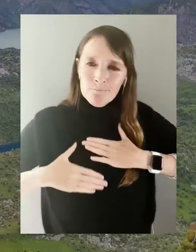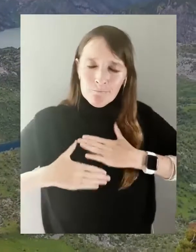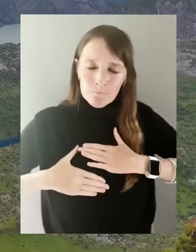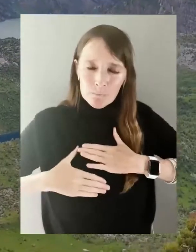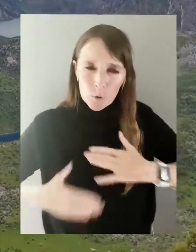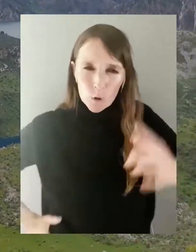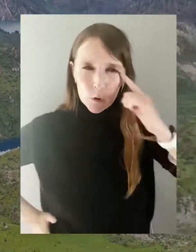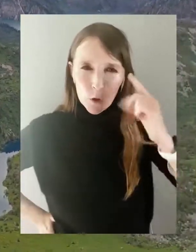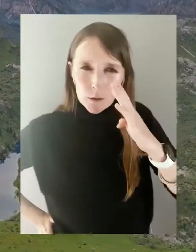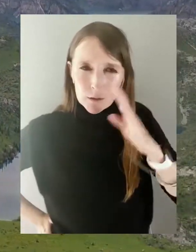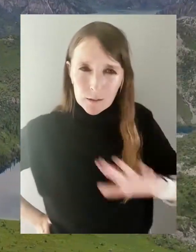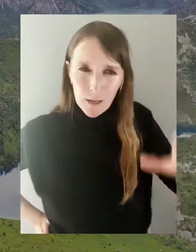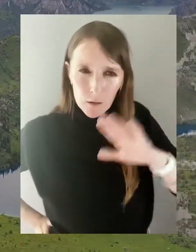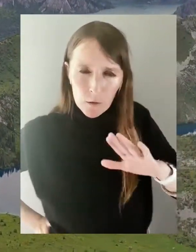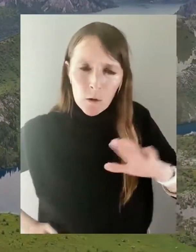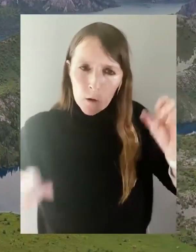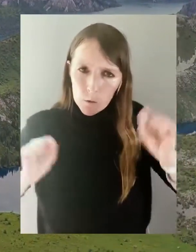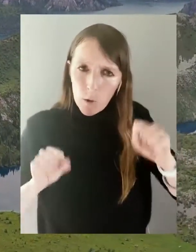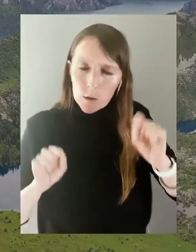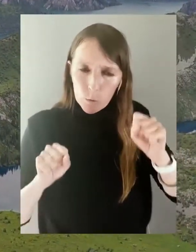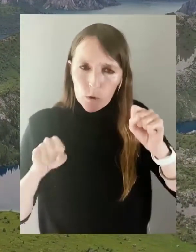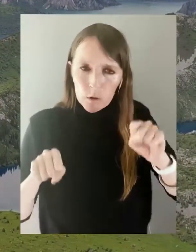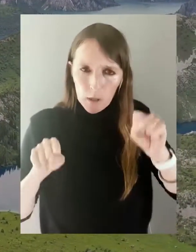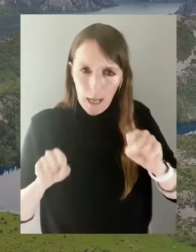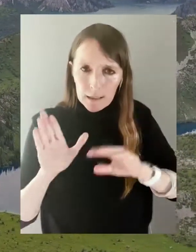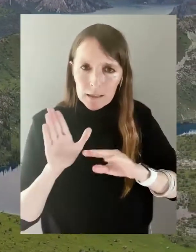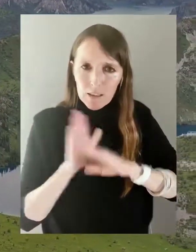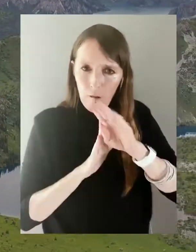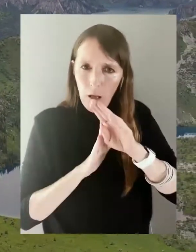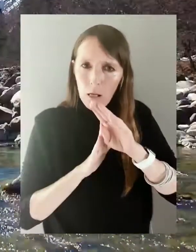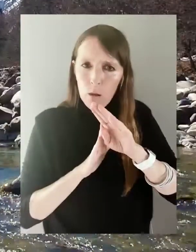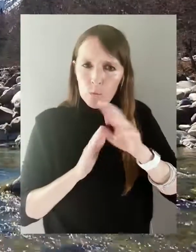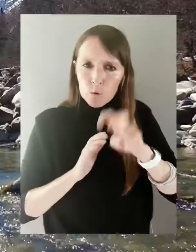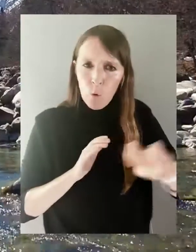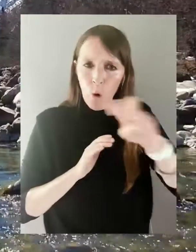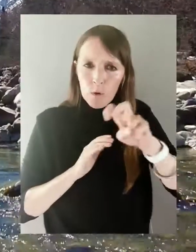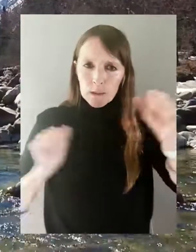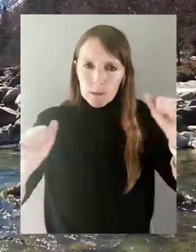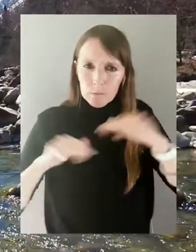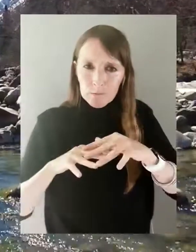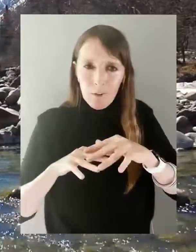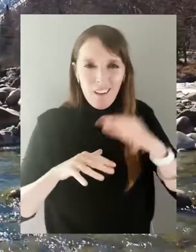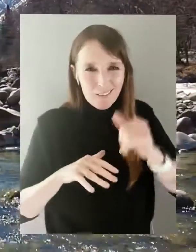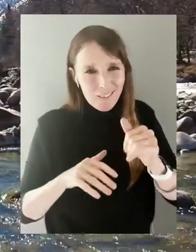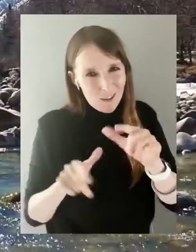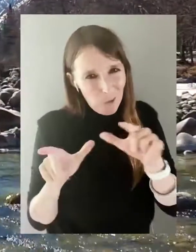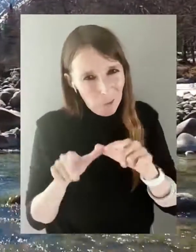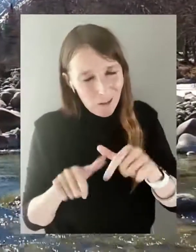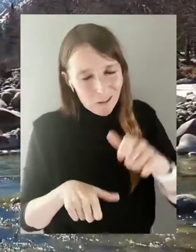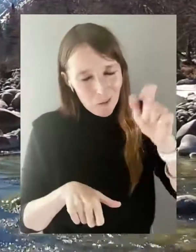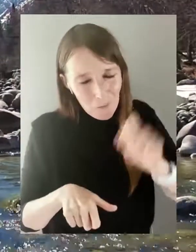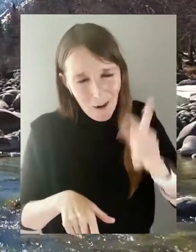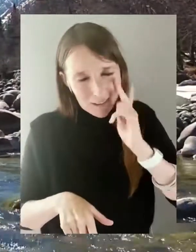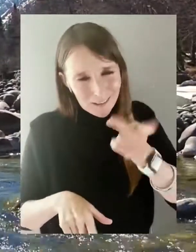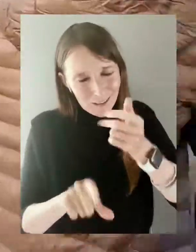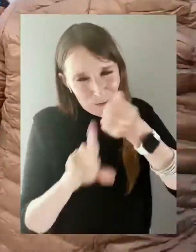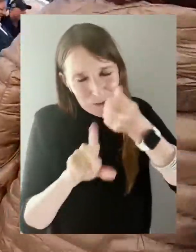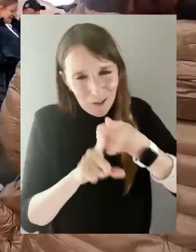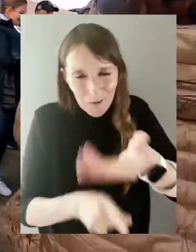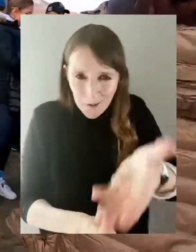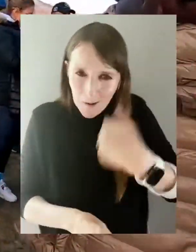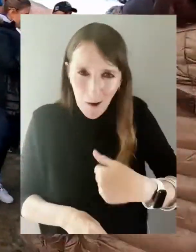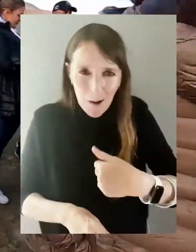Kyrgyzstan is a country with a big potential of developing tourism. It is a destination which you must visit.